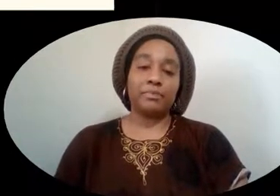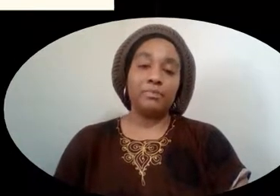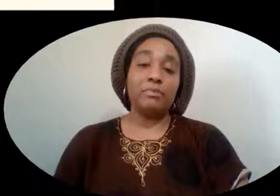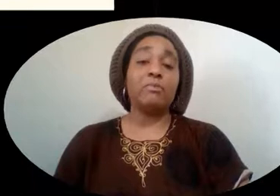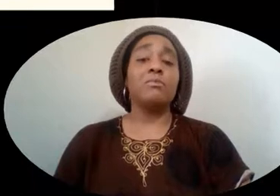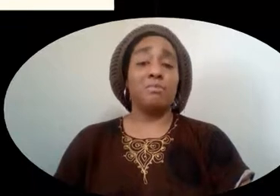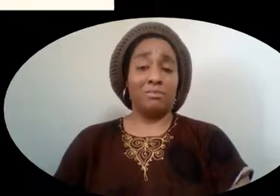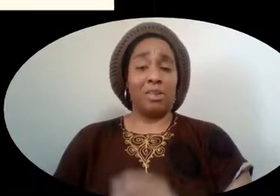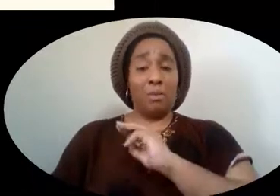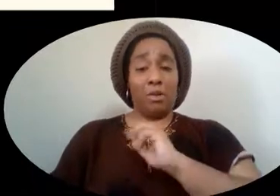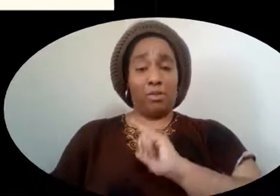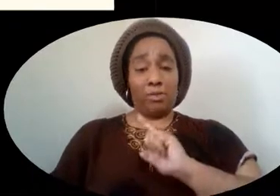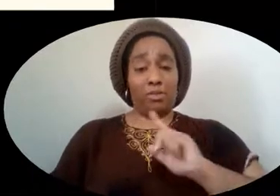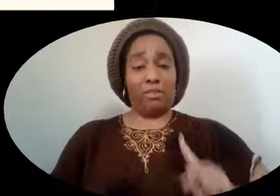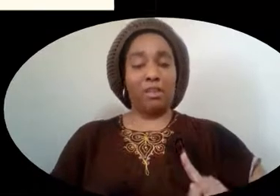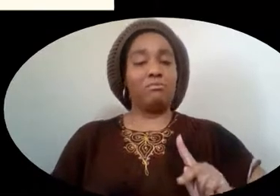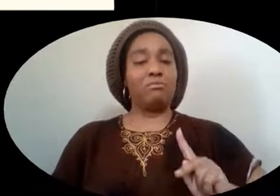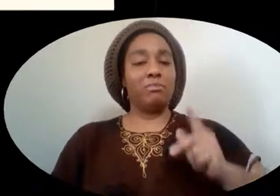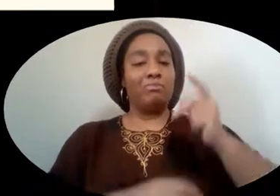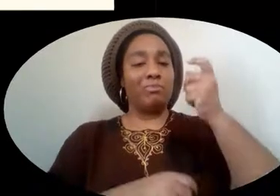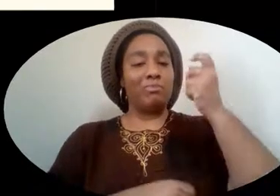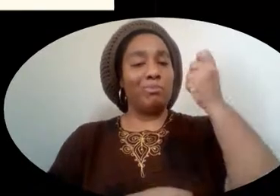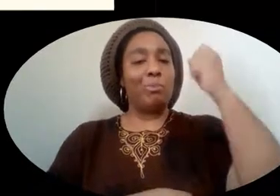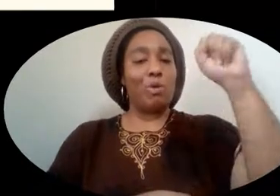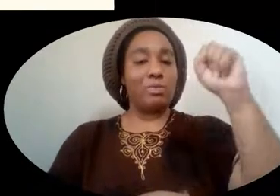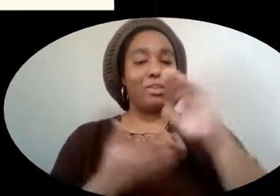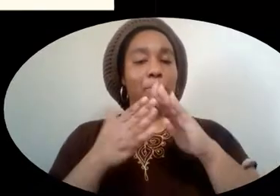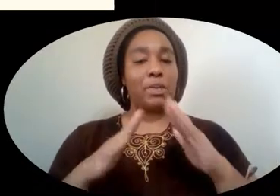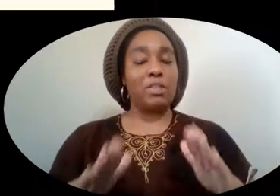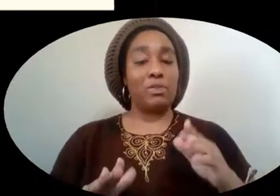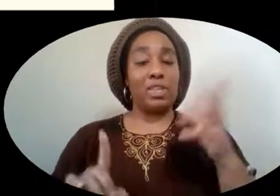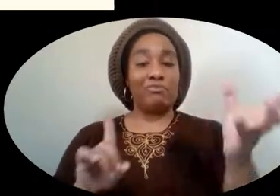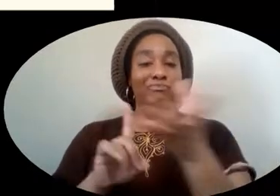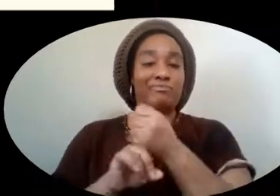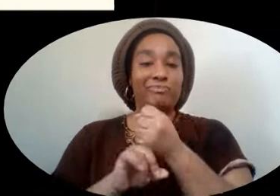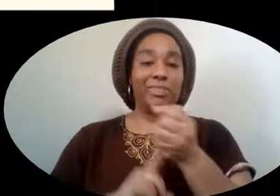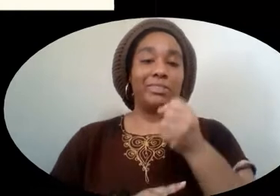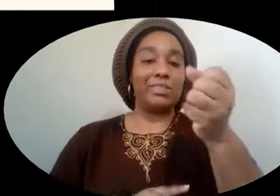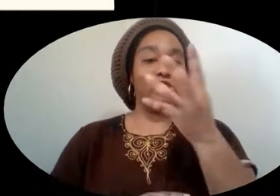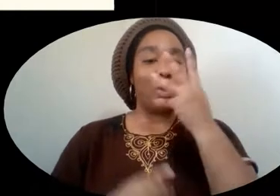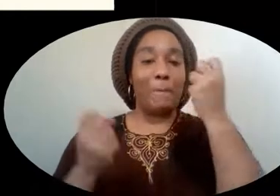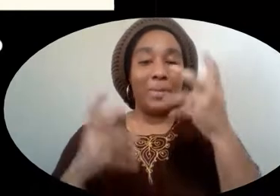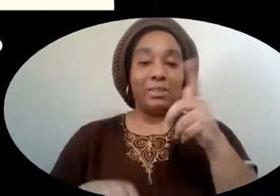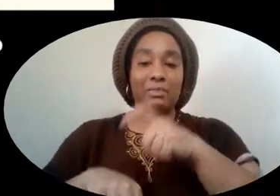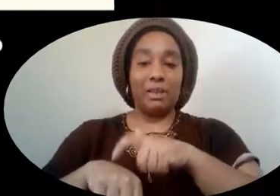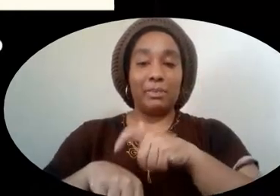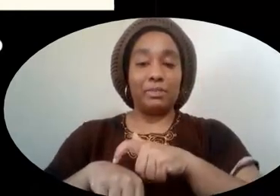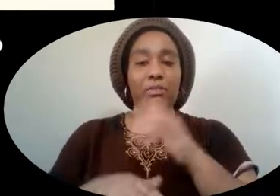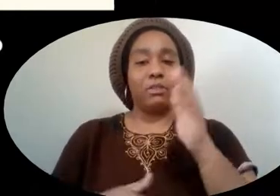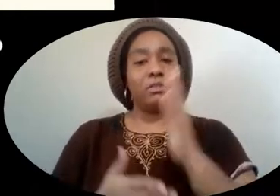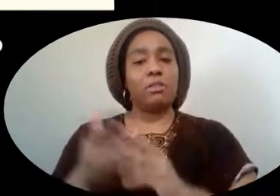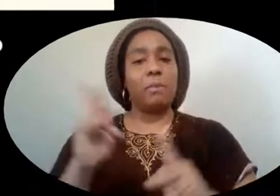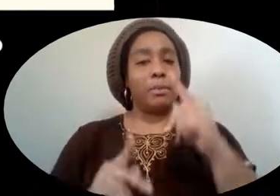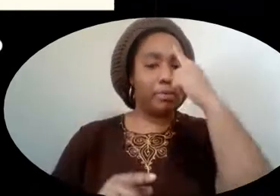Even though Dr. King protested peacefully, he was arrested many times. Some people